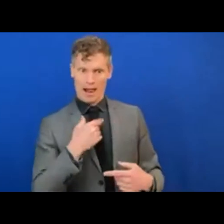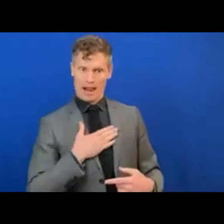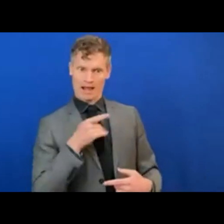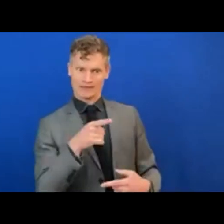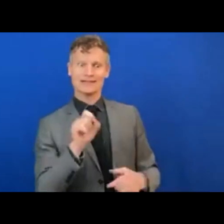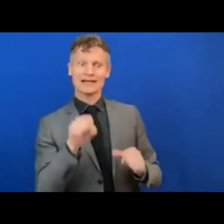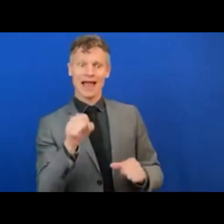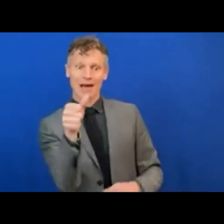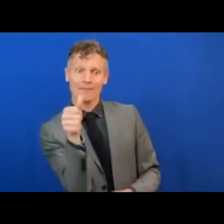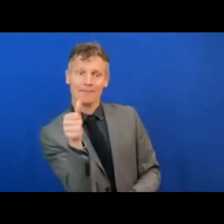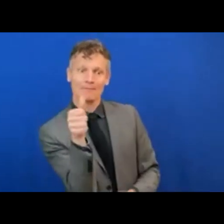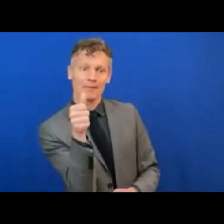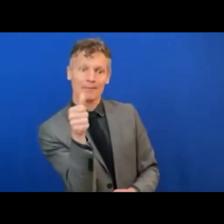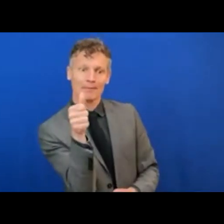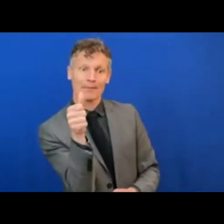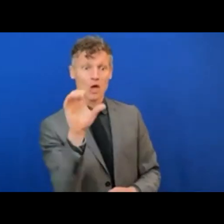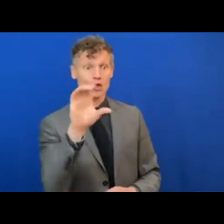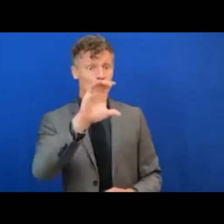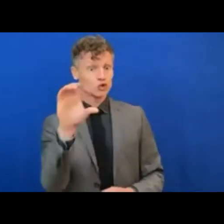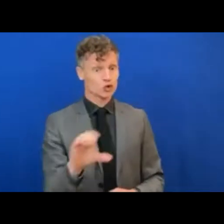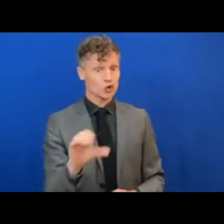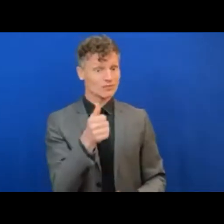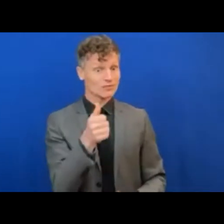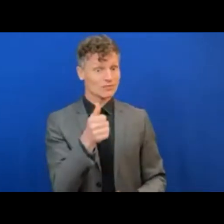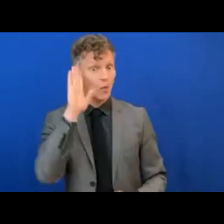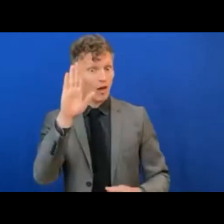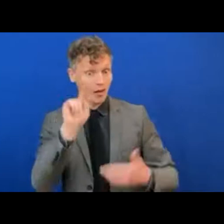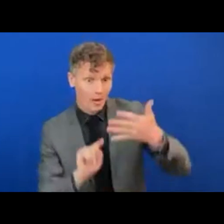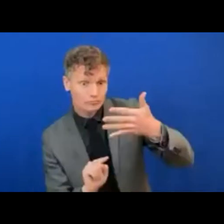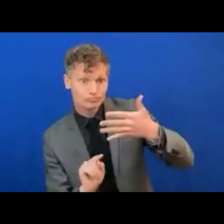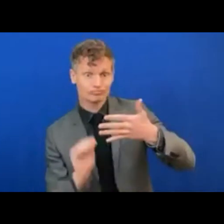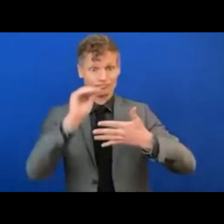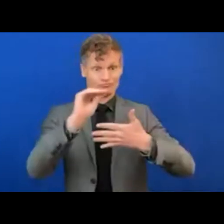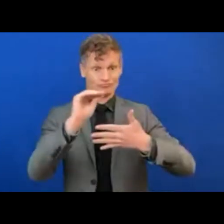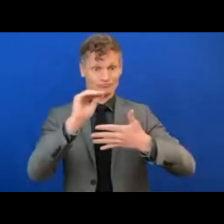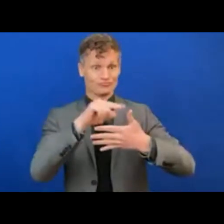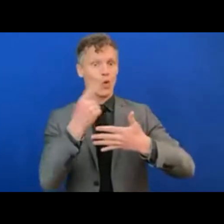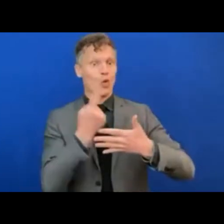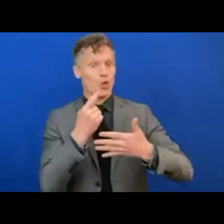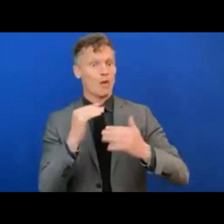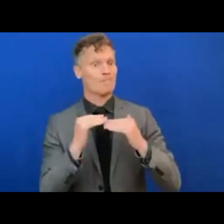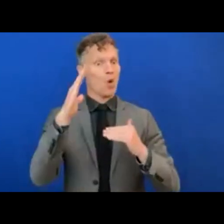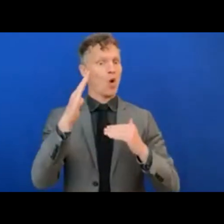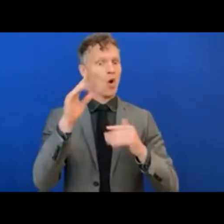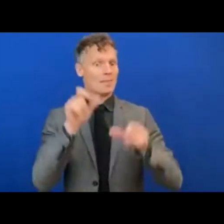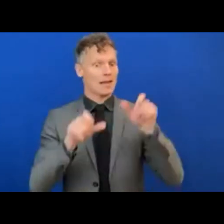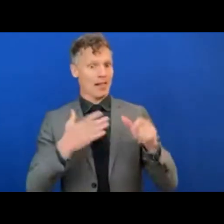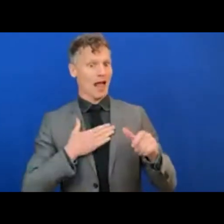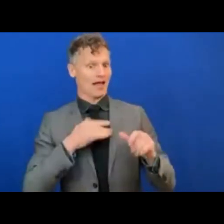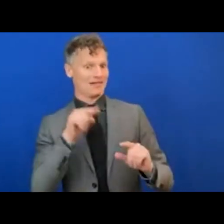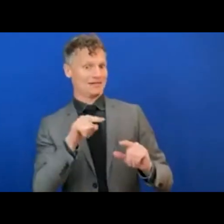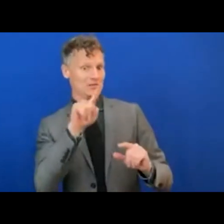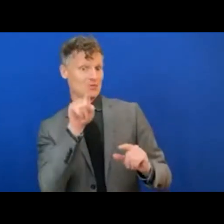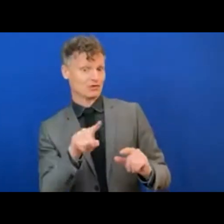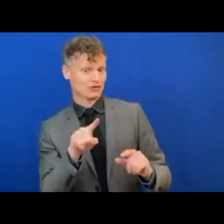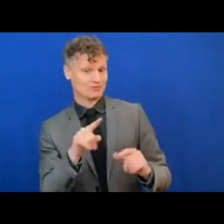and Zoom will automatically sort them by the number of upvotes. During the session, we also will be providing